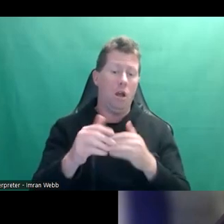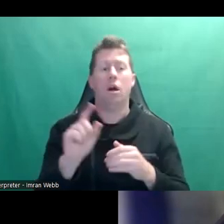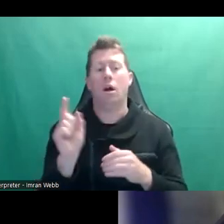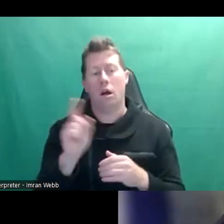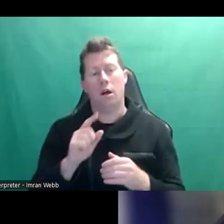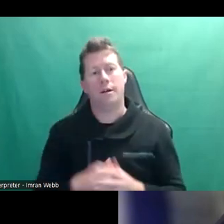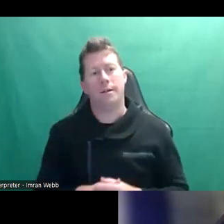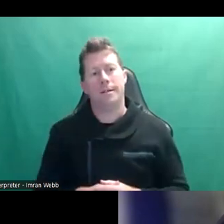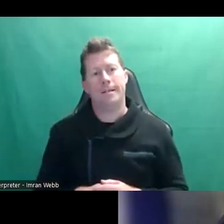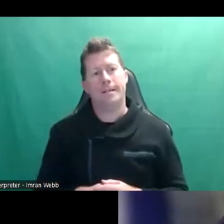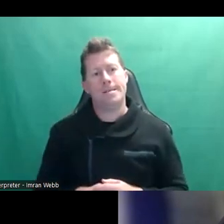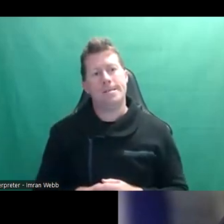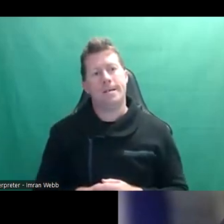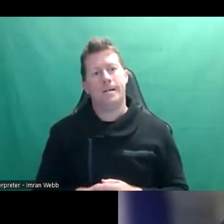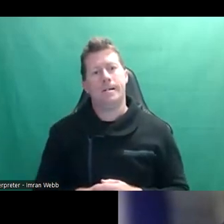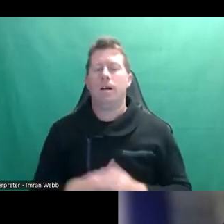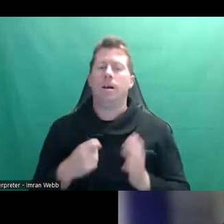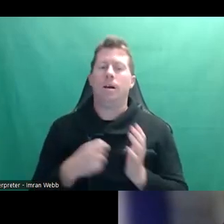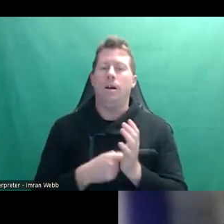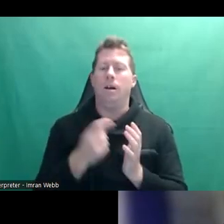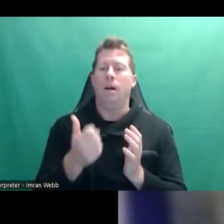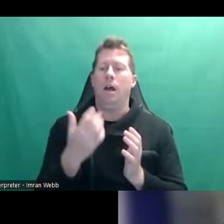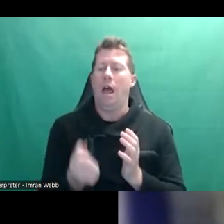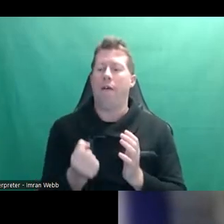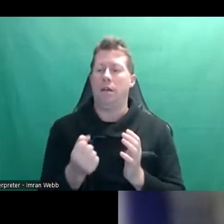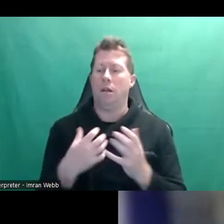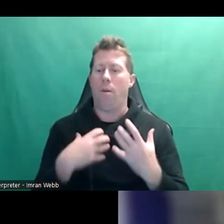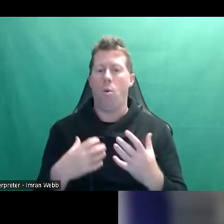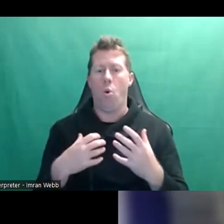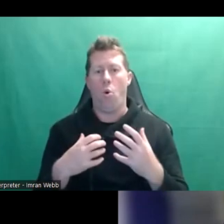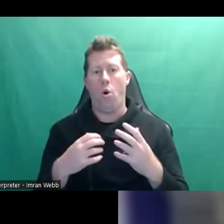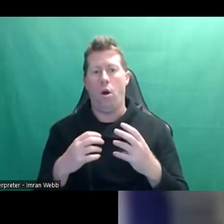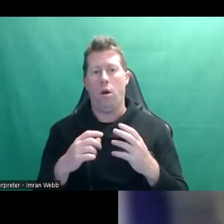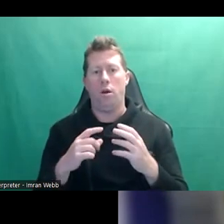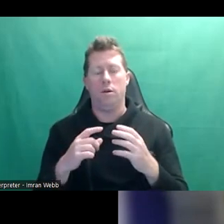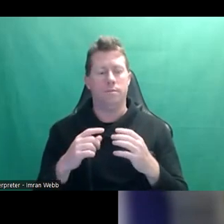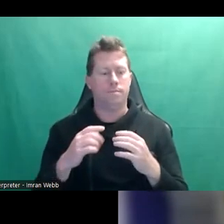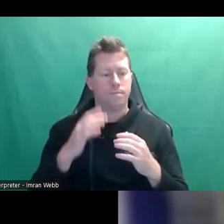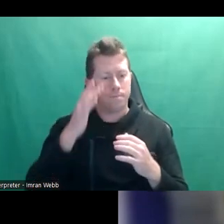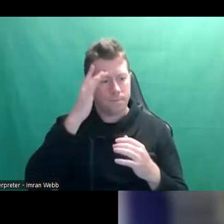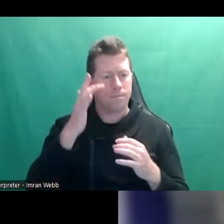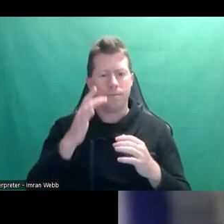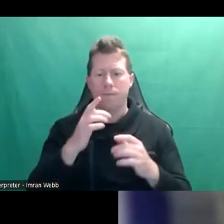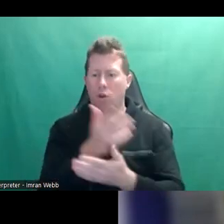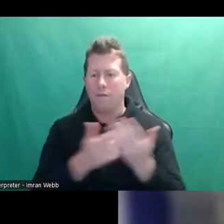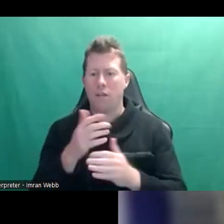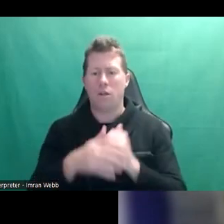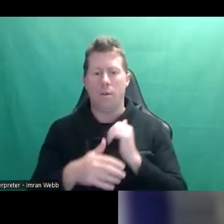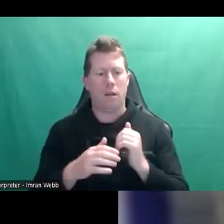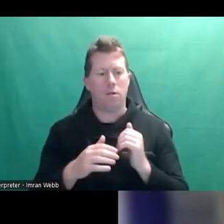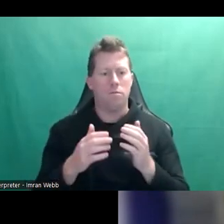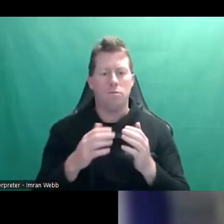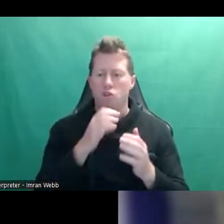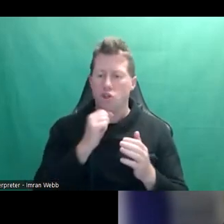rather than having these more intellectual conversations about gender and power to younger adolescents